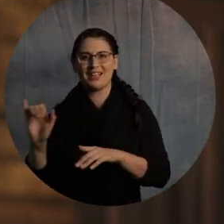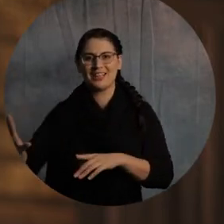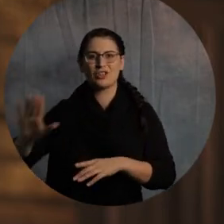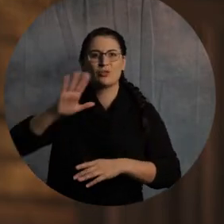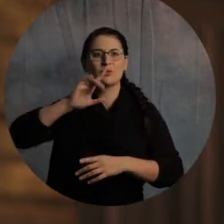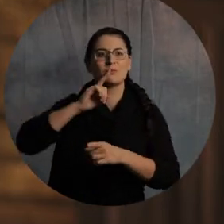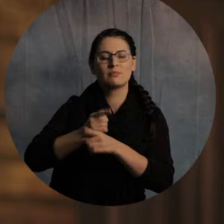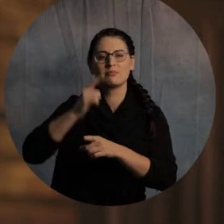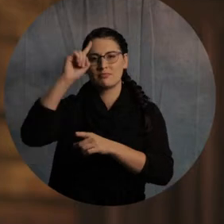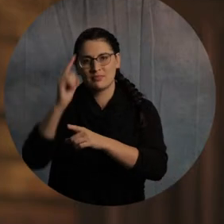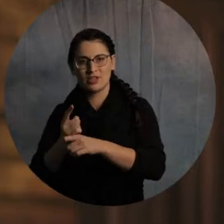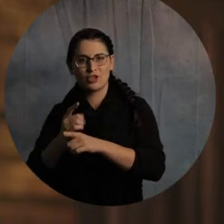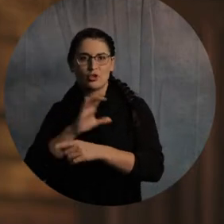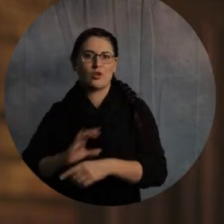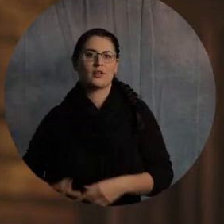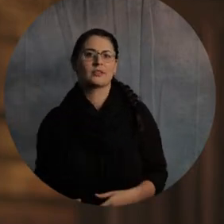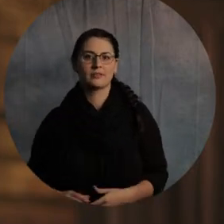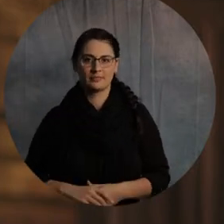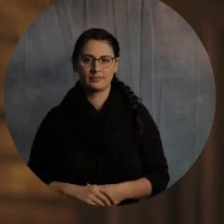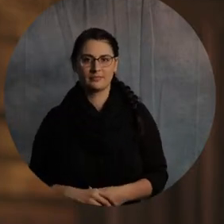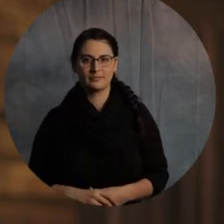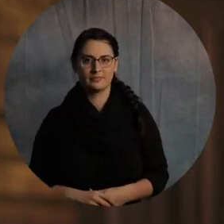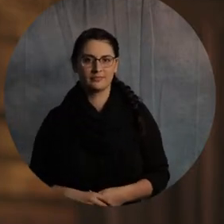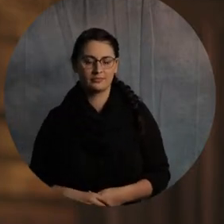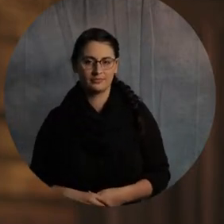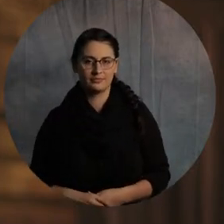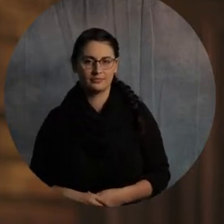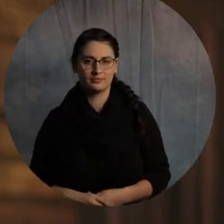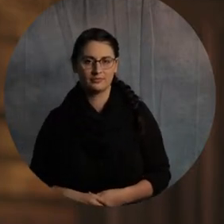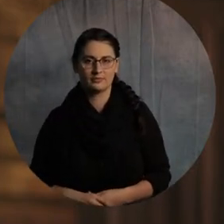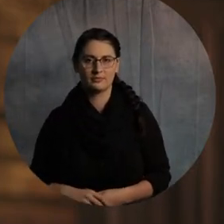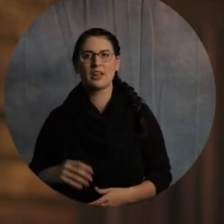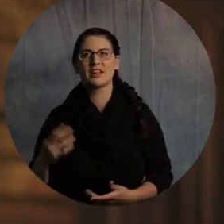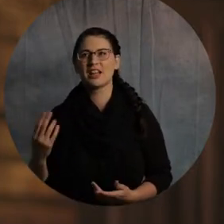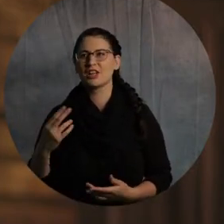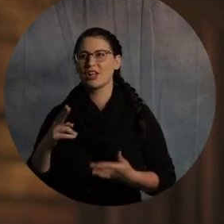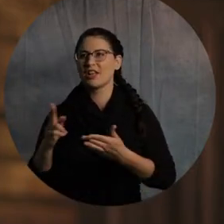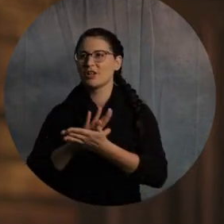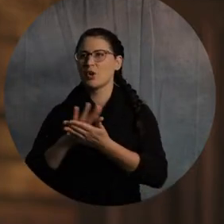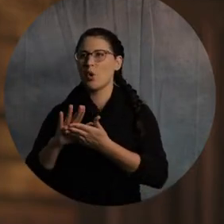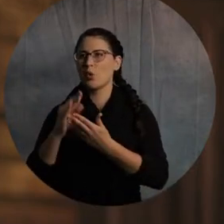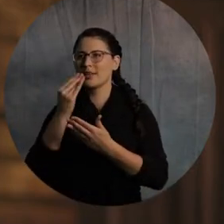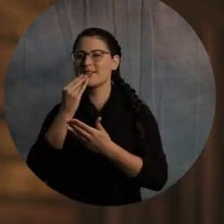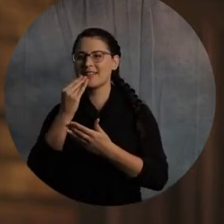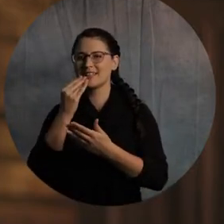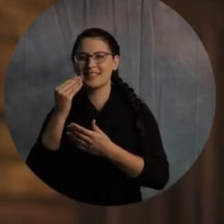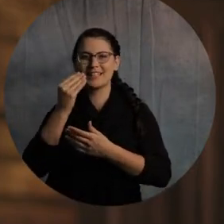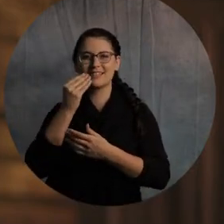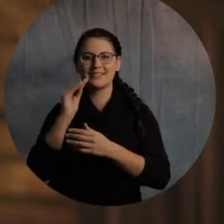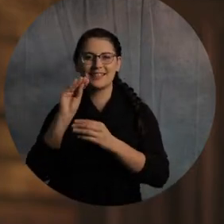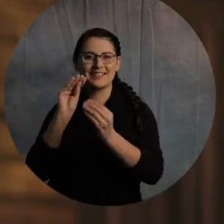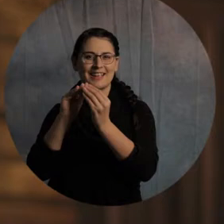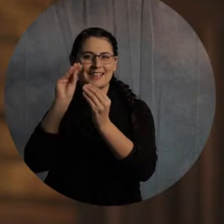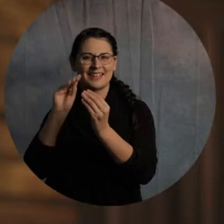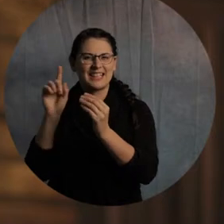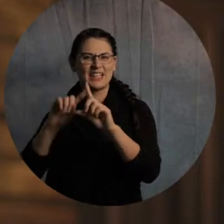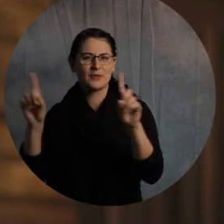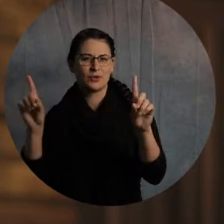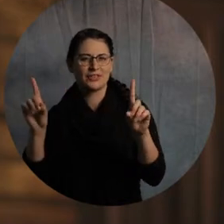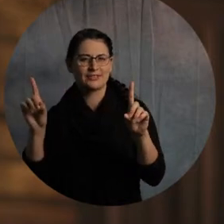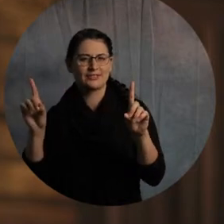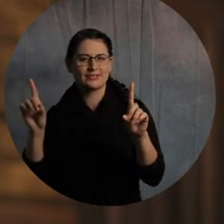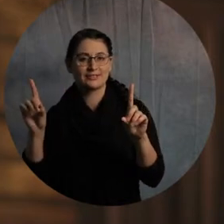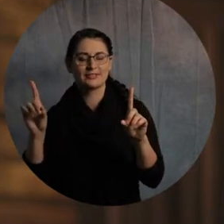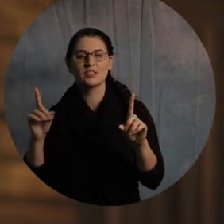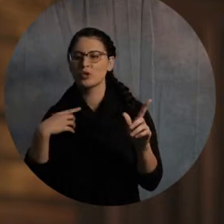Christ. And there's things called a holy kiss, and I think we know the difference. Right? So treat them